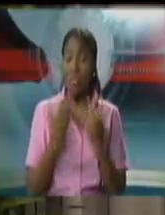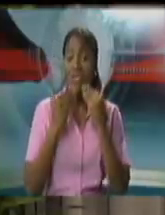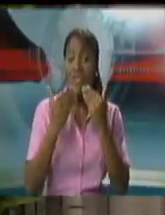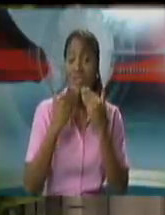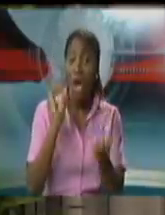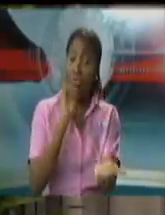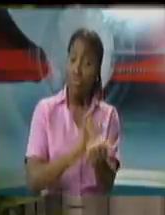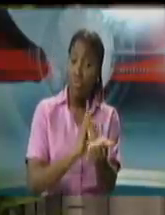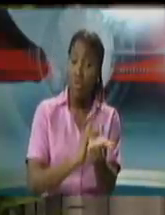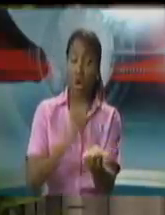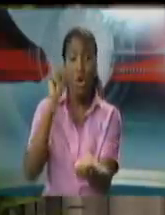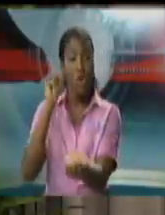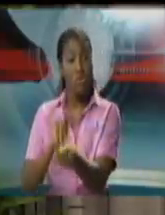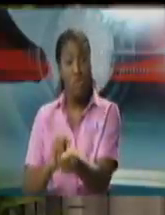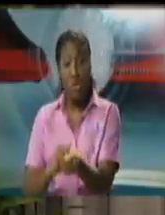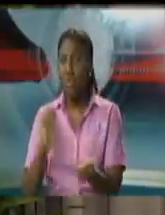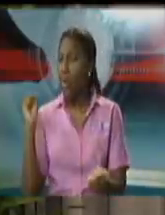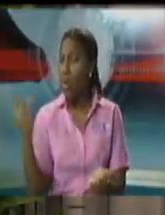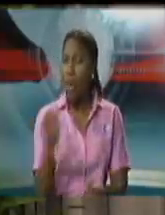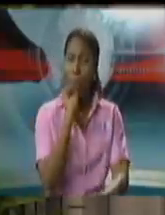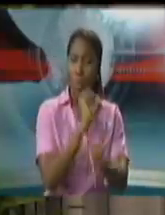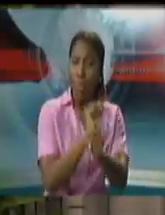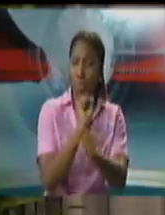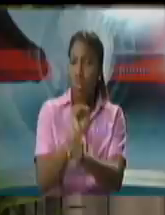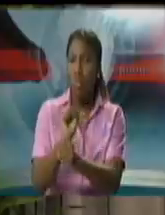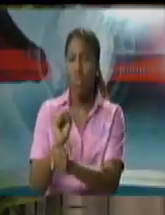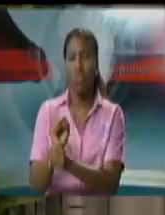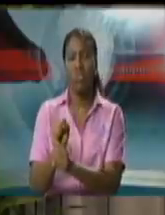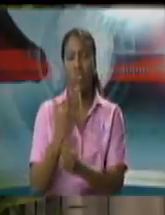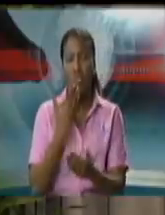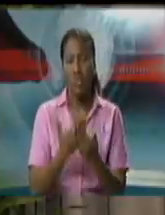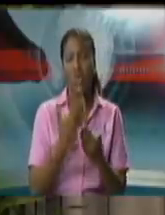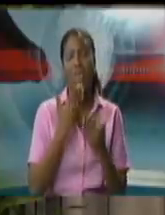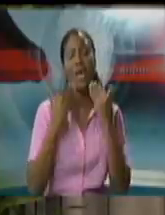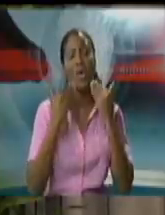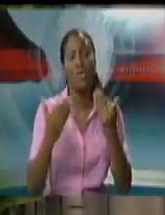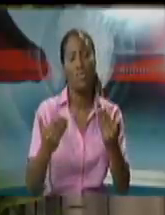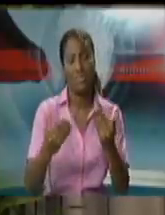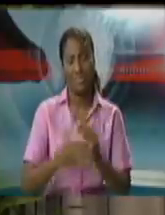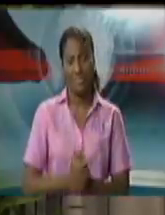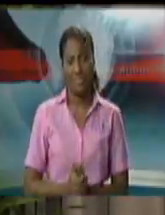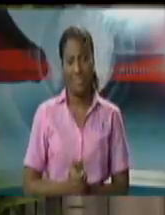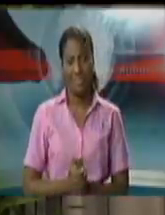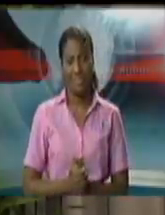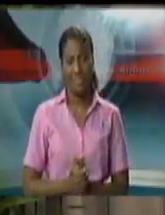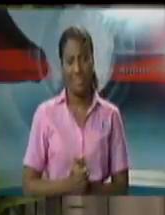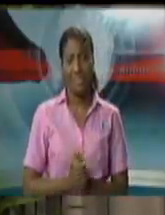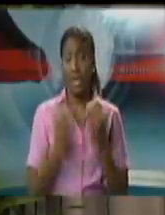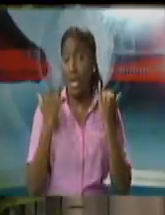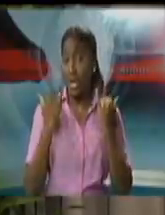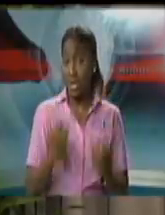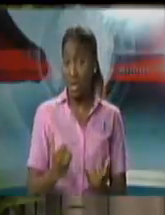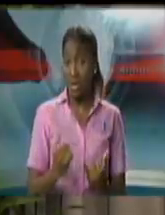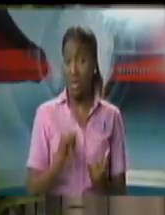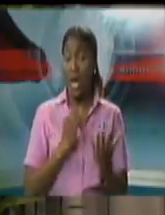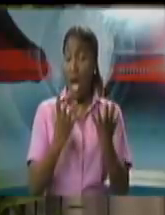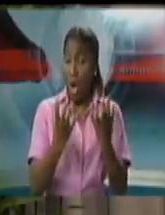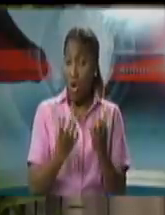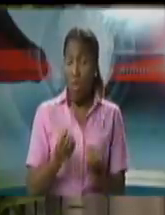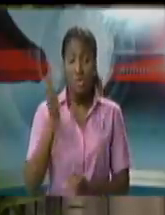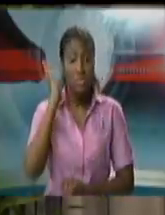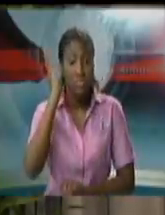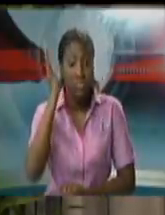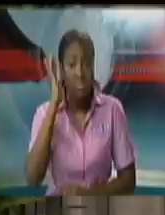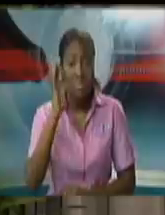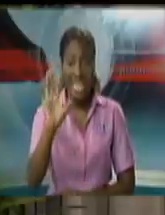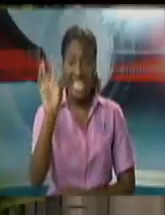and people in general for continuing to do such a fine job. Ladies and gentlemen, I propose to address six